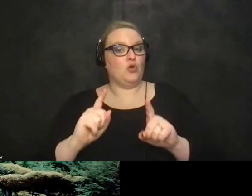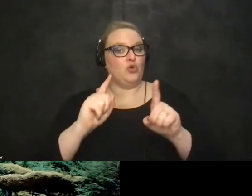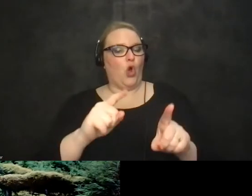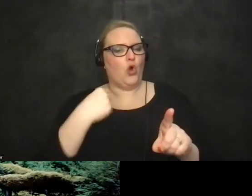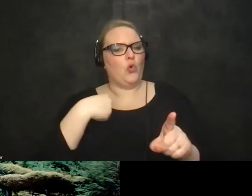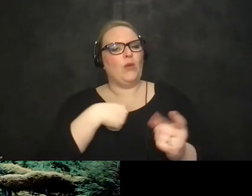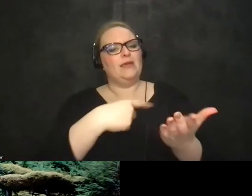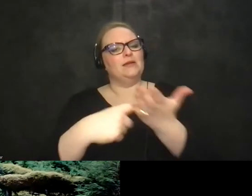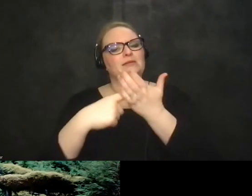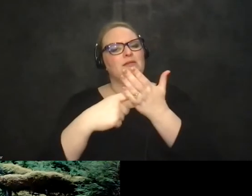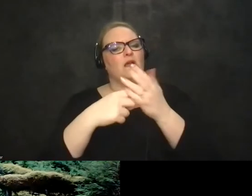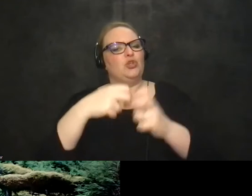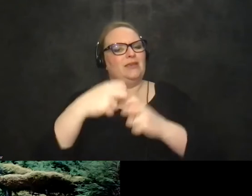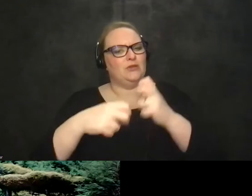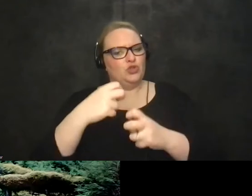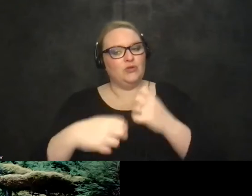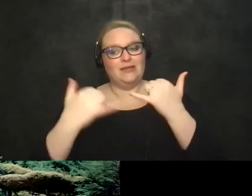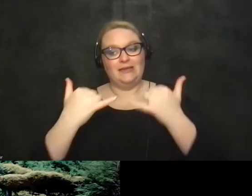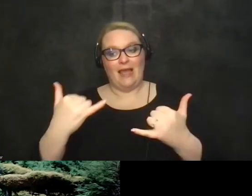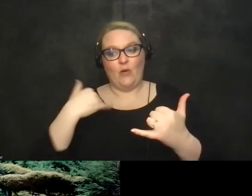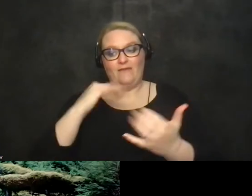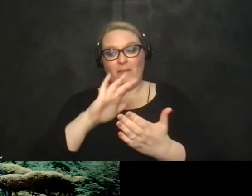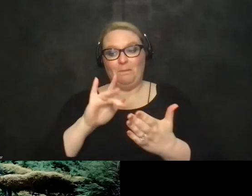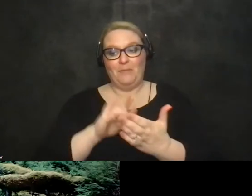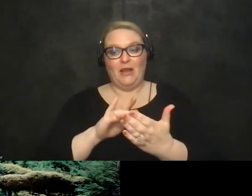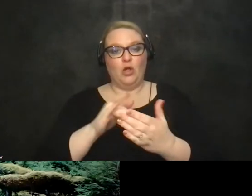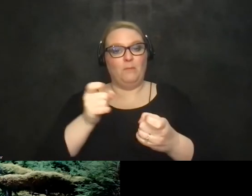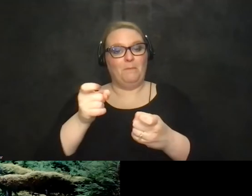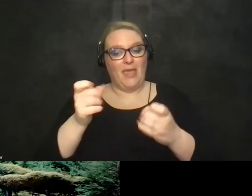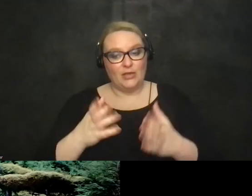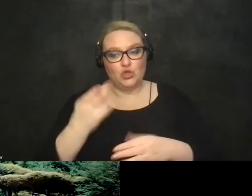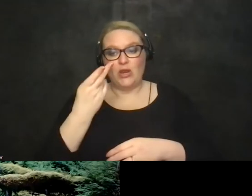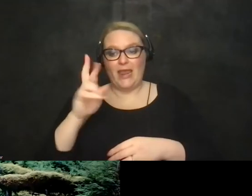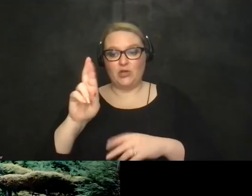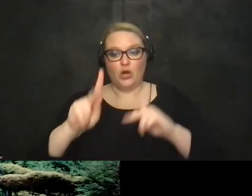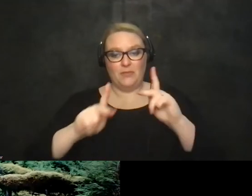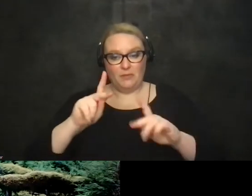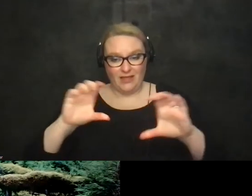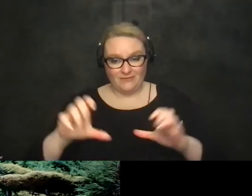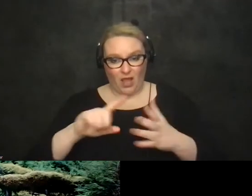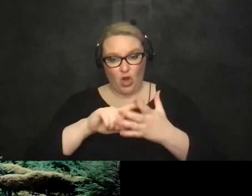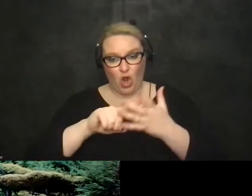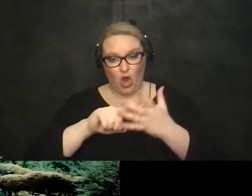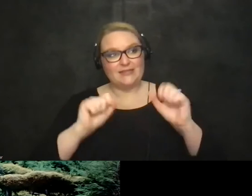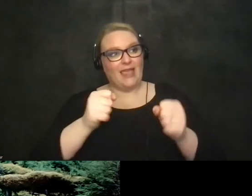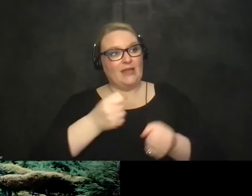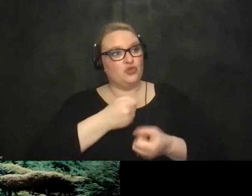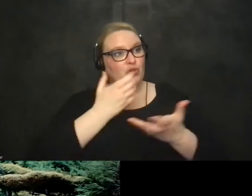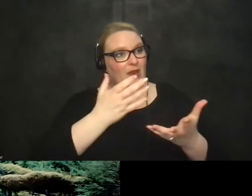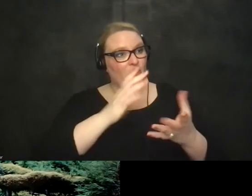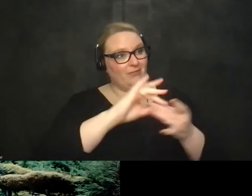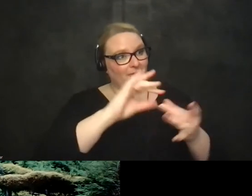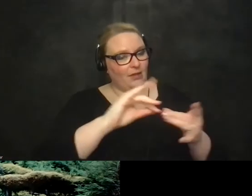talk about these issues and now we have all these middle manager hr people who've done all this and they can share with somebody else but it's not